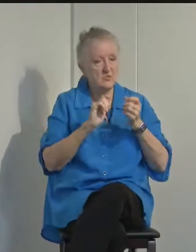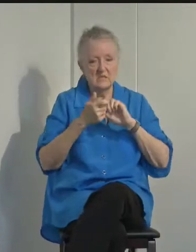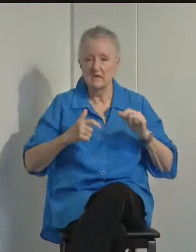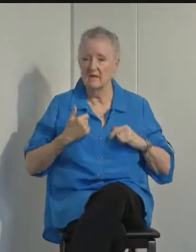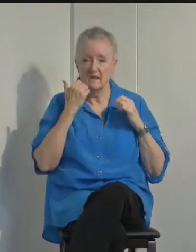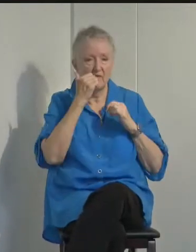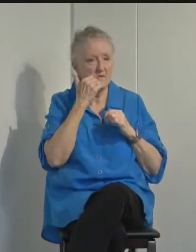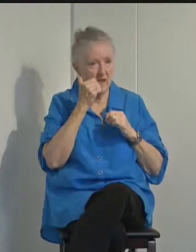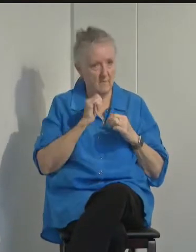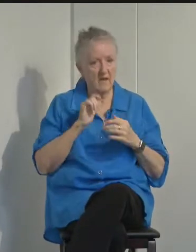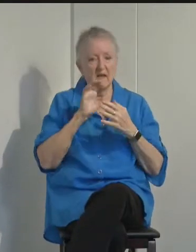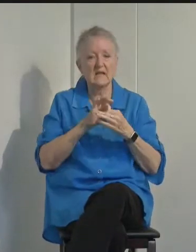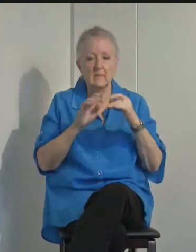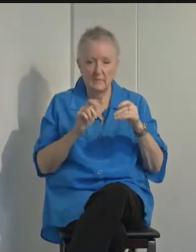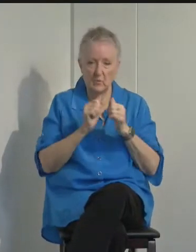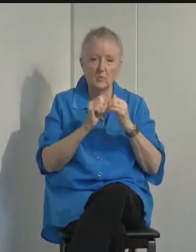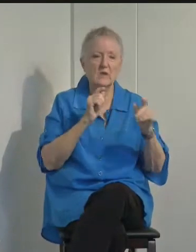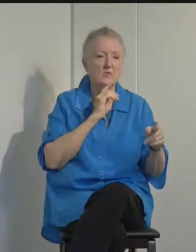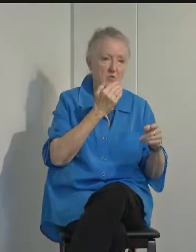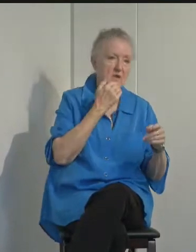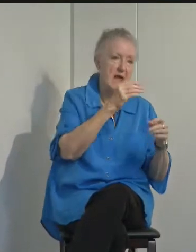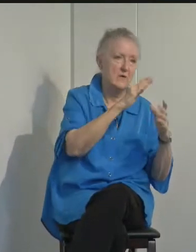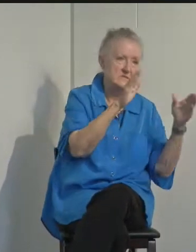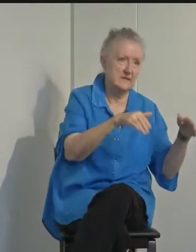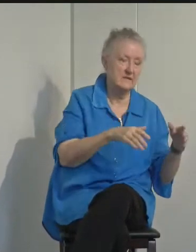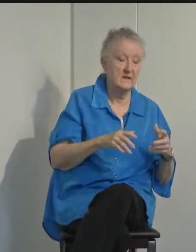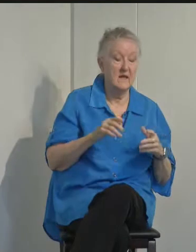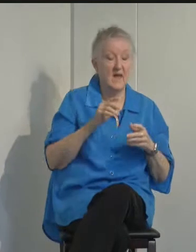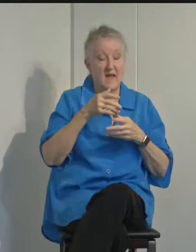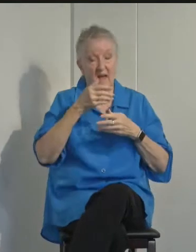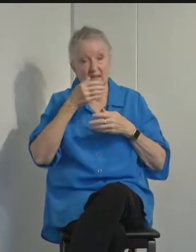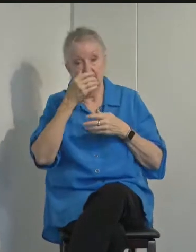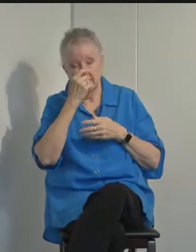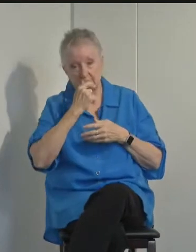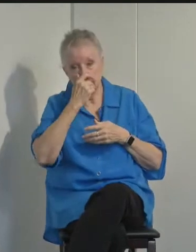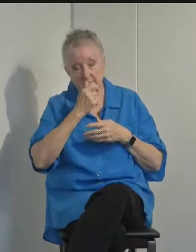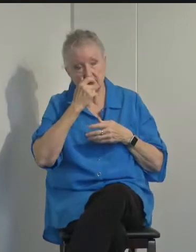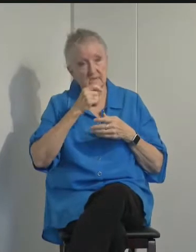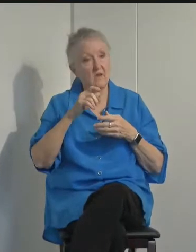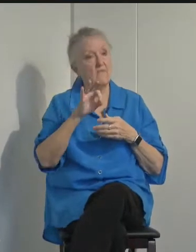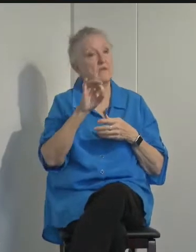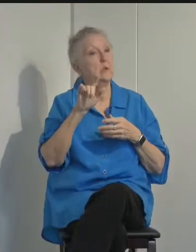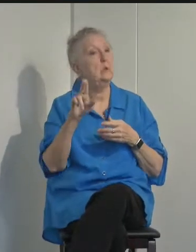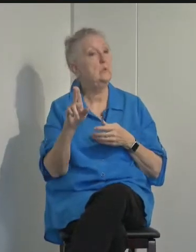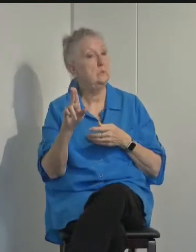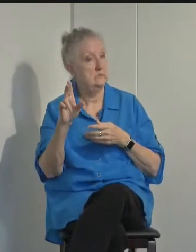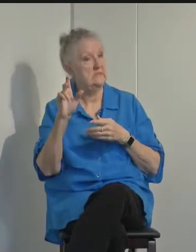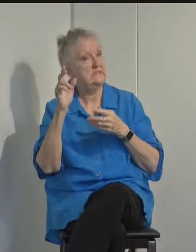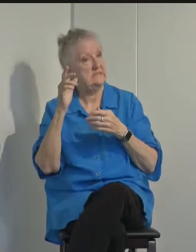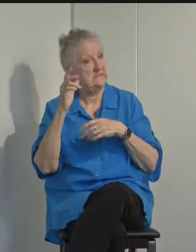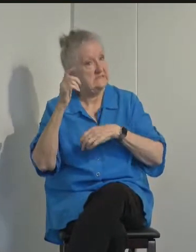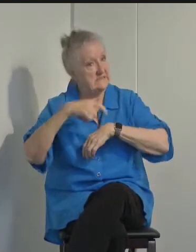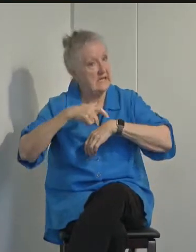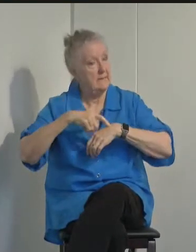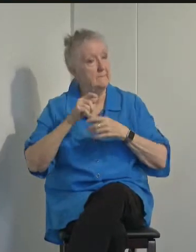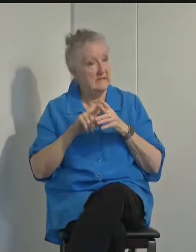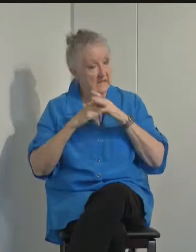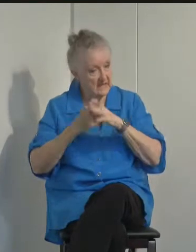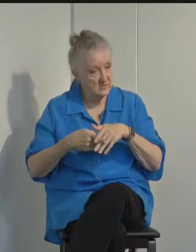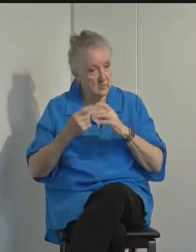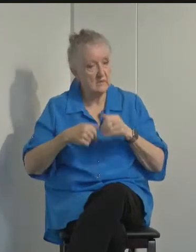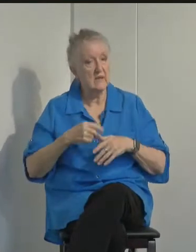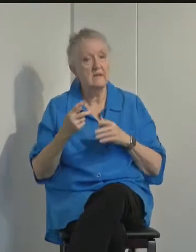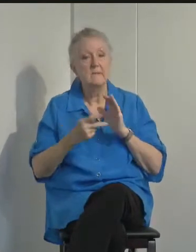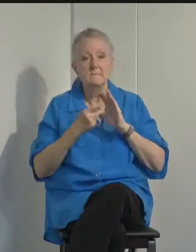services. As flu season begins, we must remember the continued threat of a twin-demic, the spread of both the seasonal